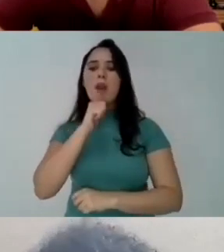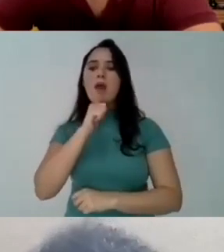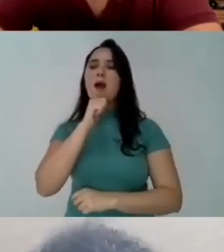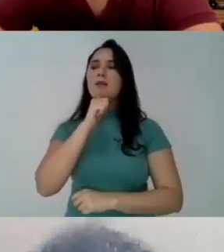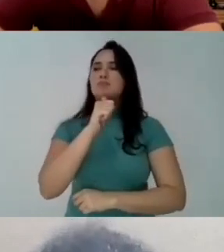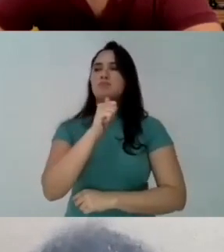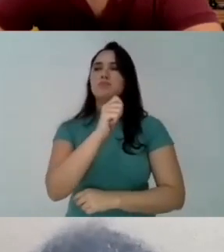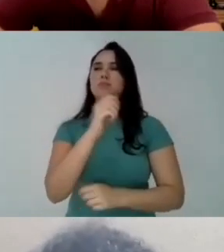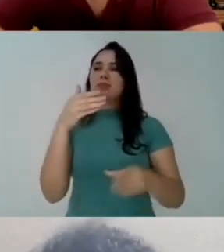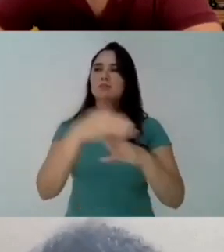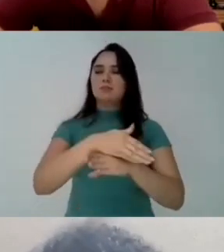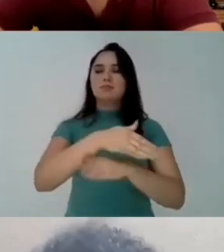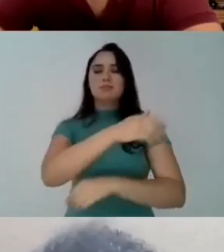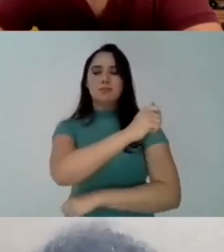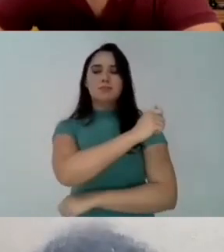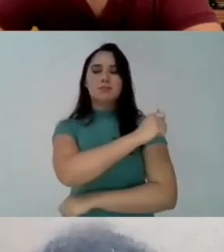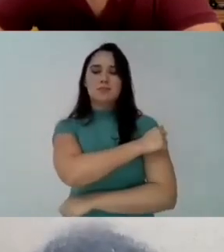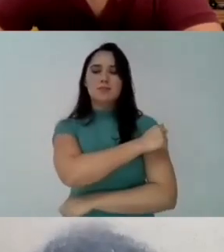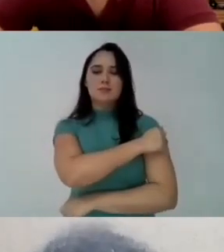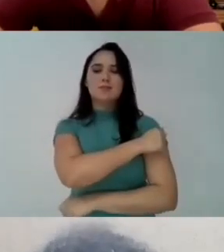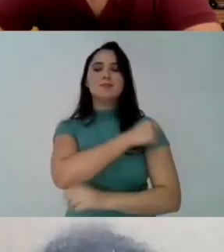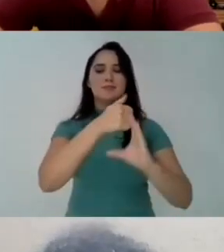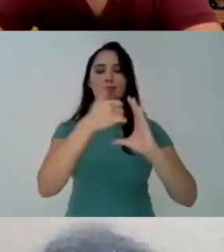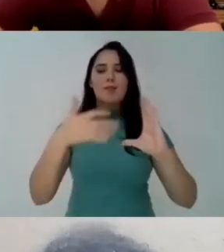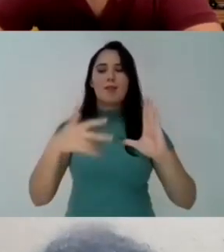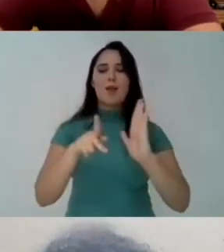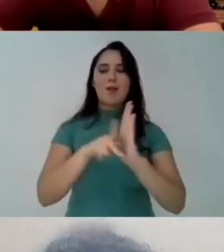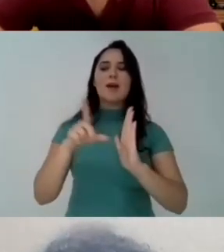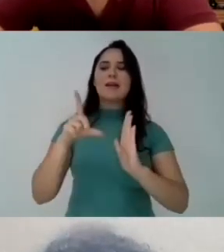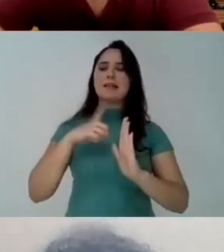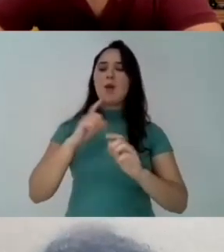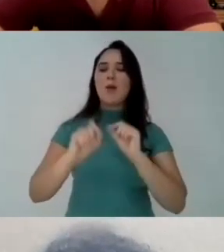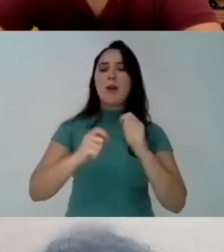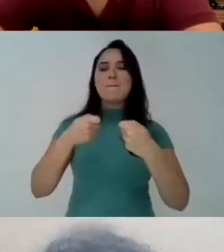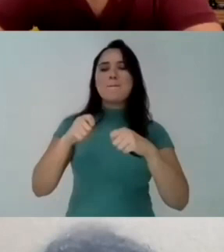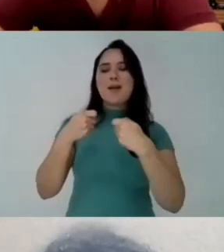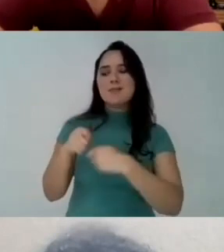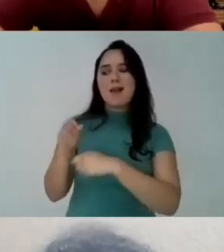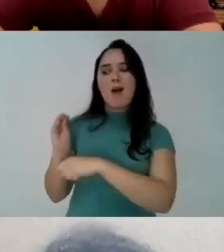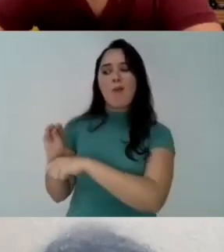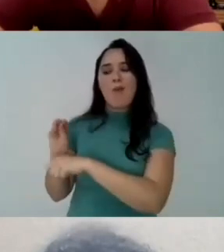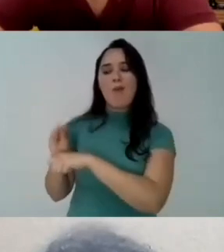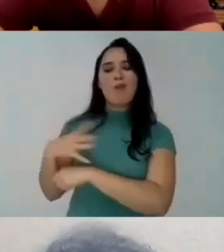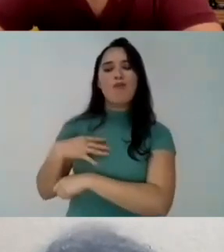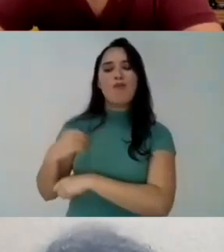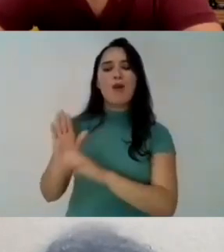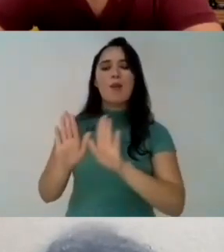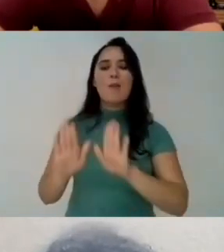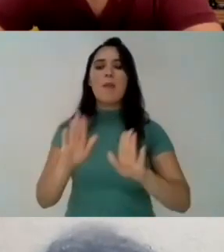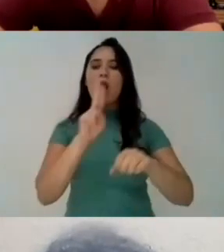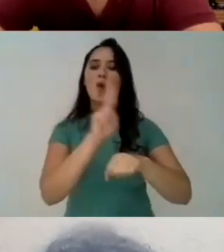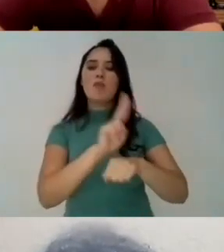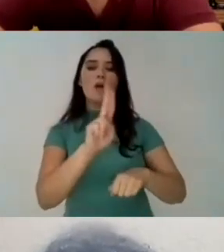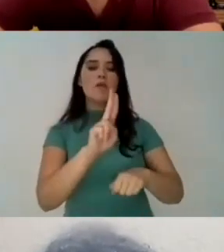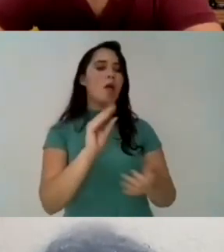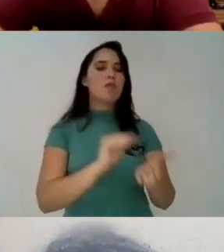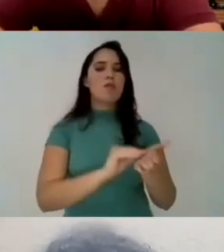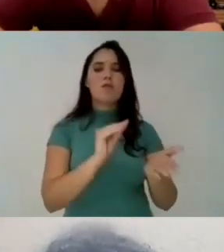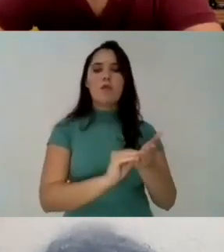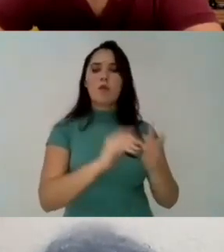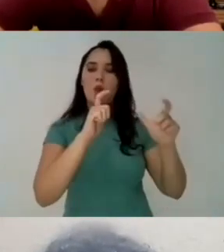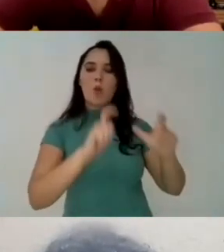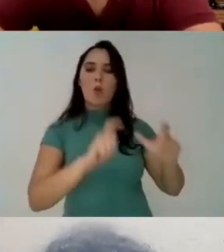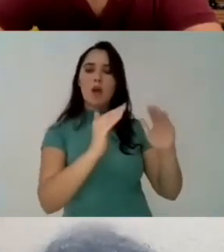consolidated as a space for the student movement to